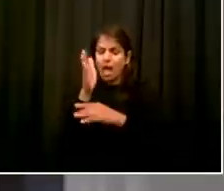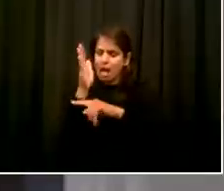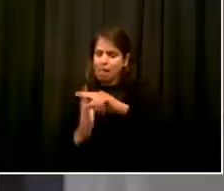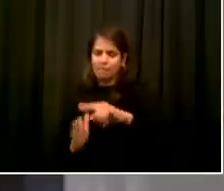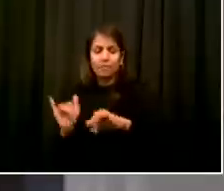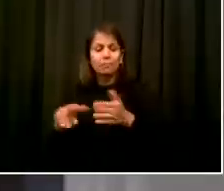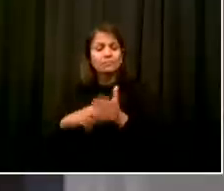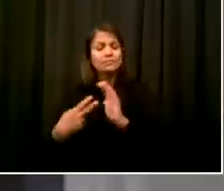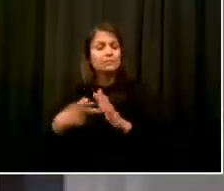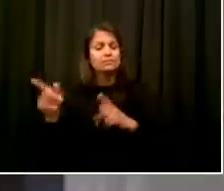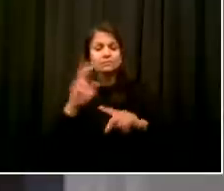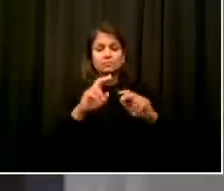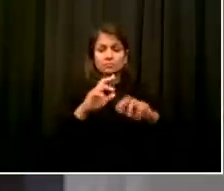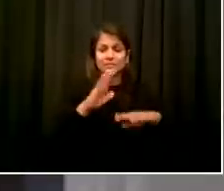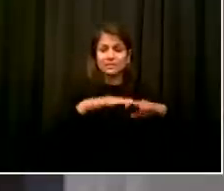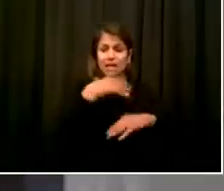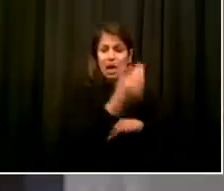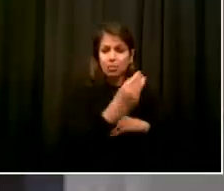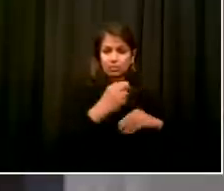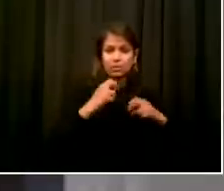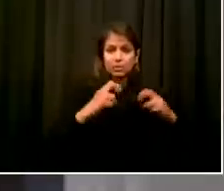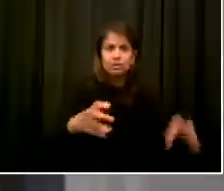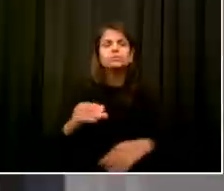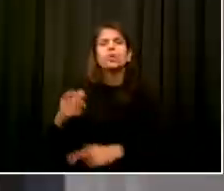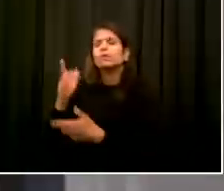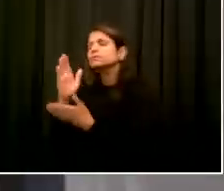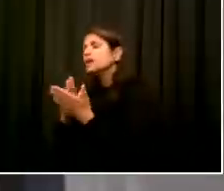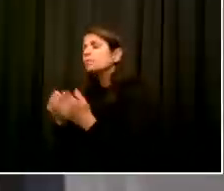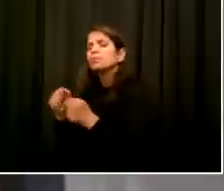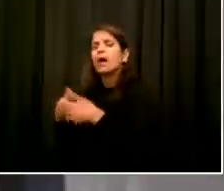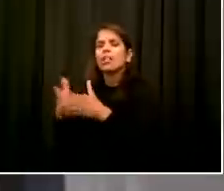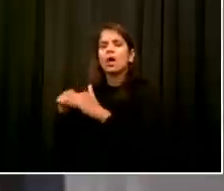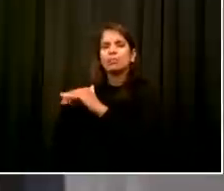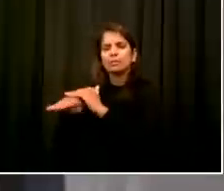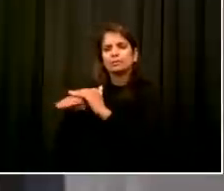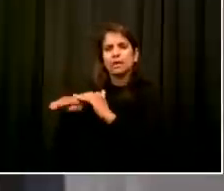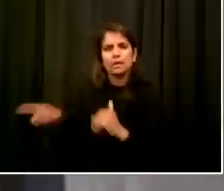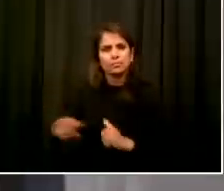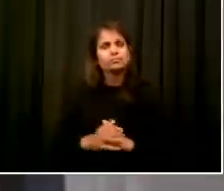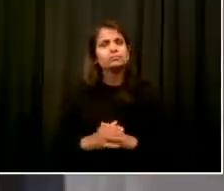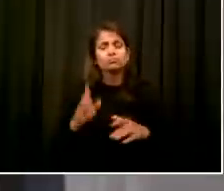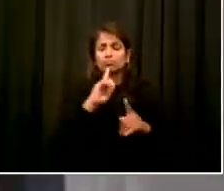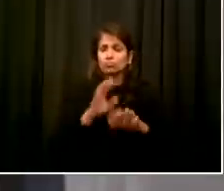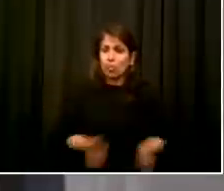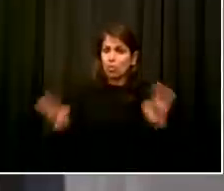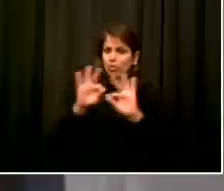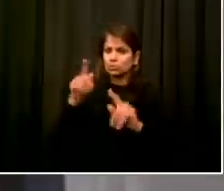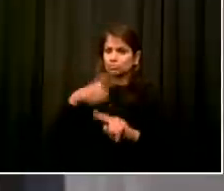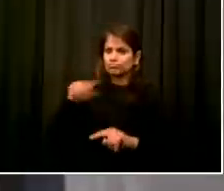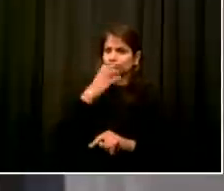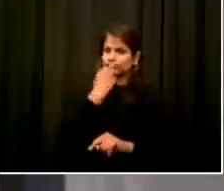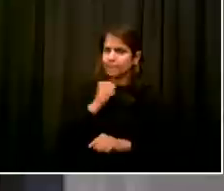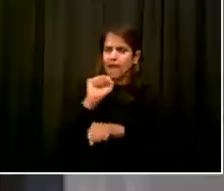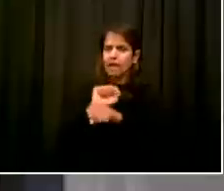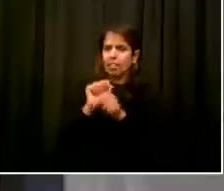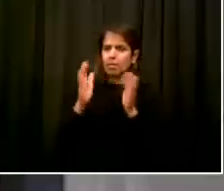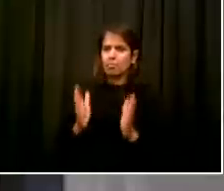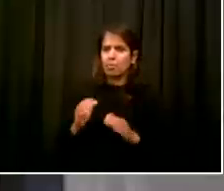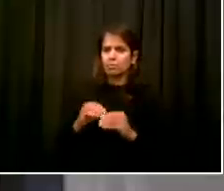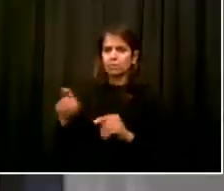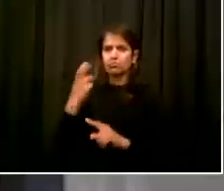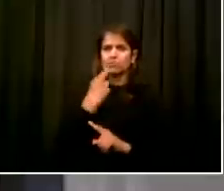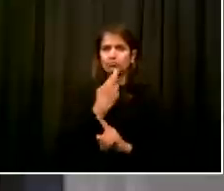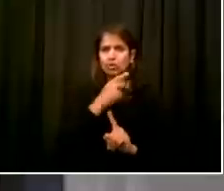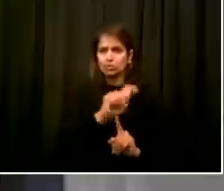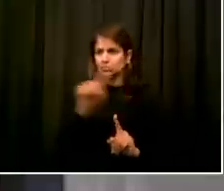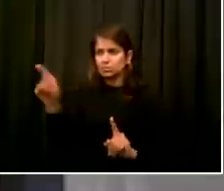creating the city that we remember. And it's important. We need to have a streamlined process. We can't have lots of